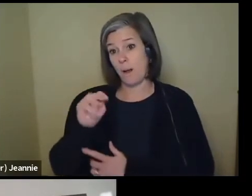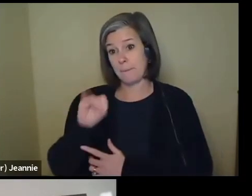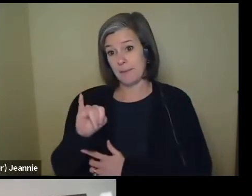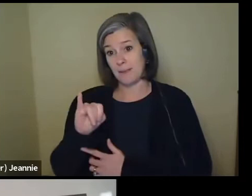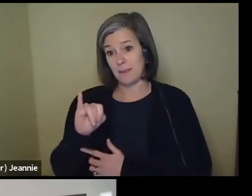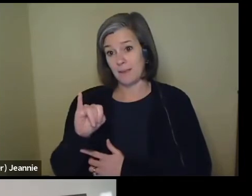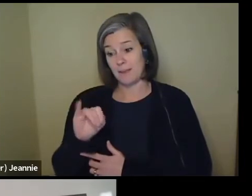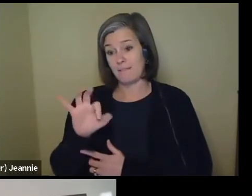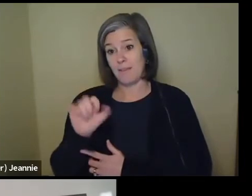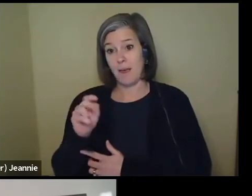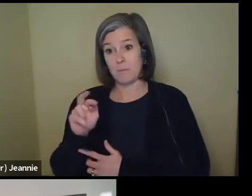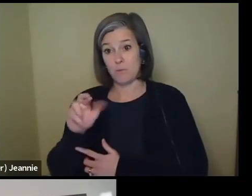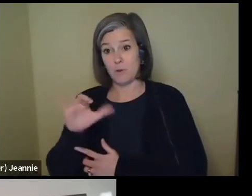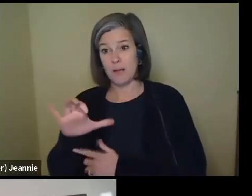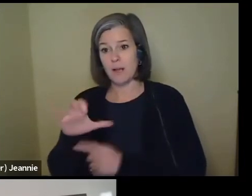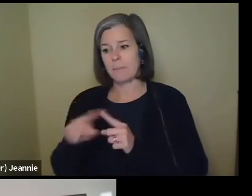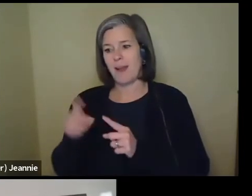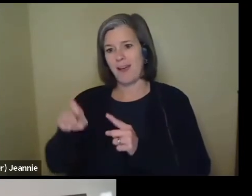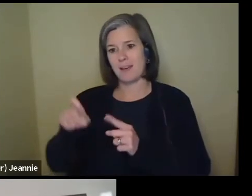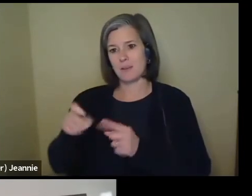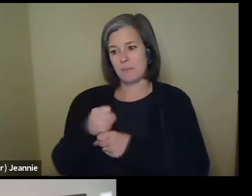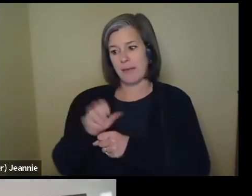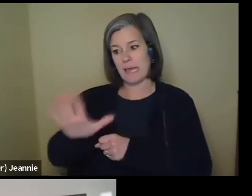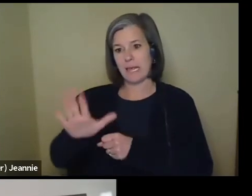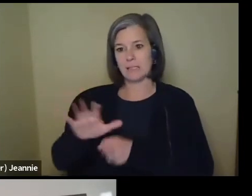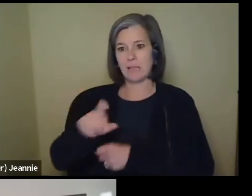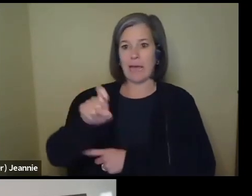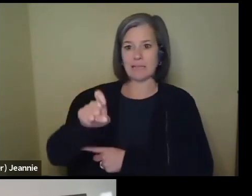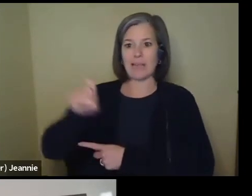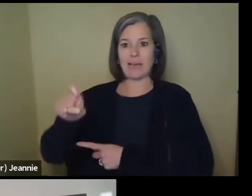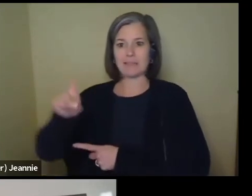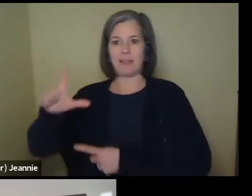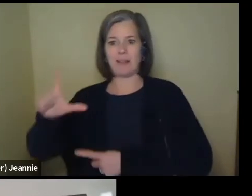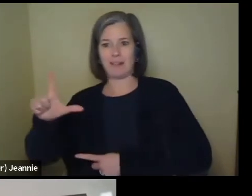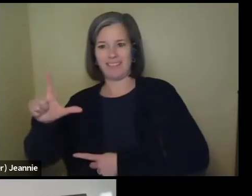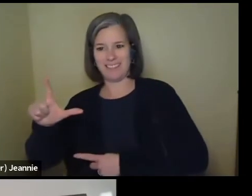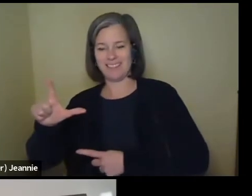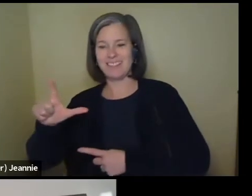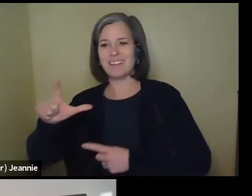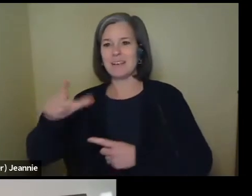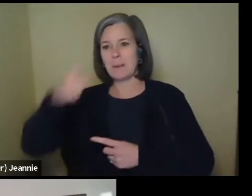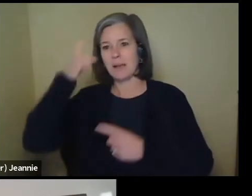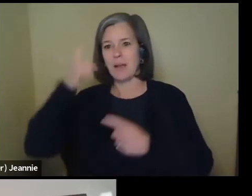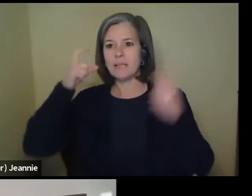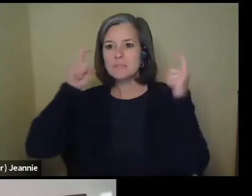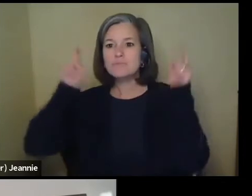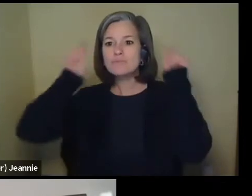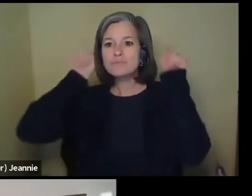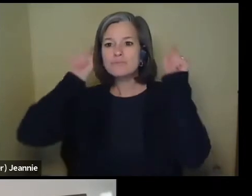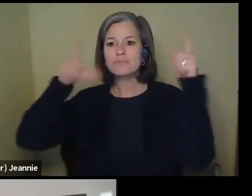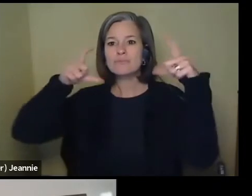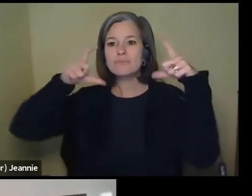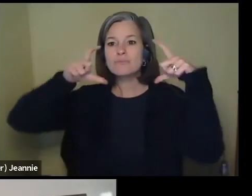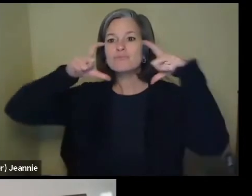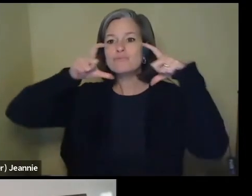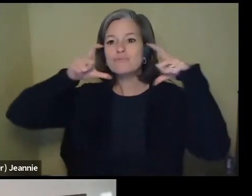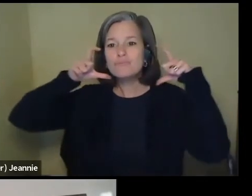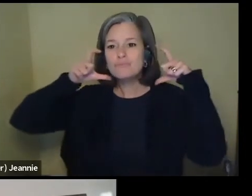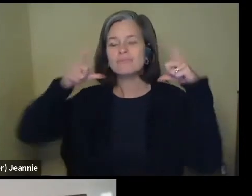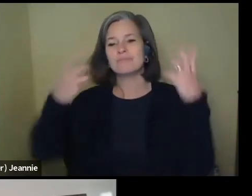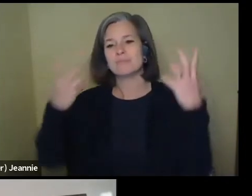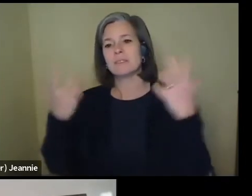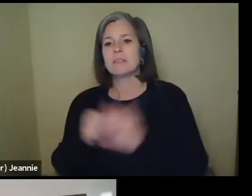but I had to make his like extra, extra large to fit, to like fit well over his ears and around the side. So